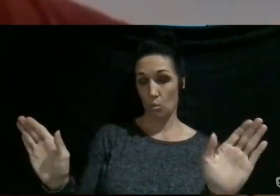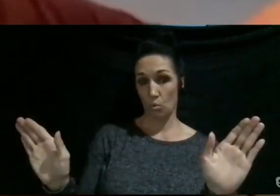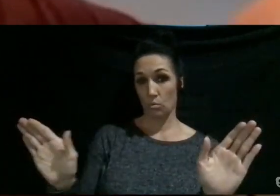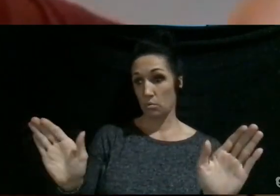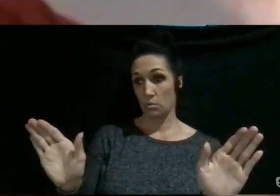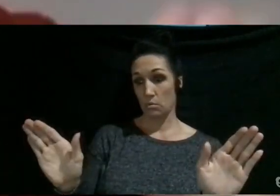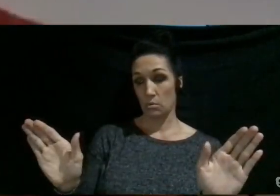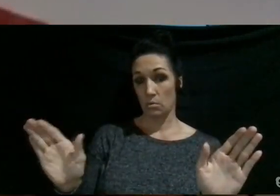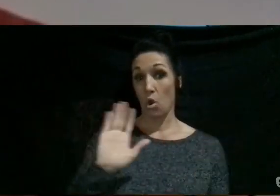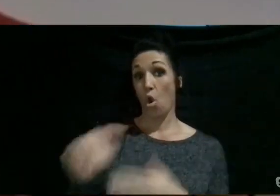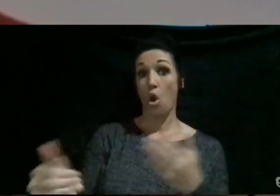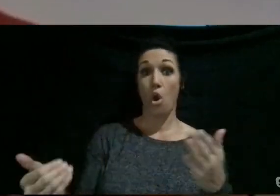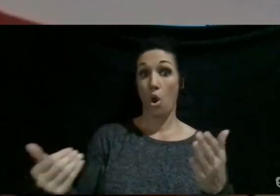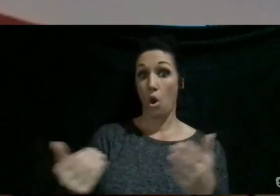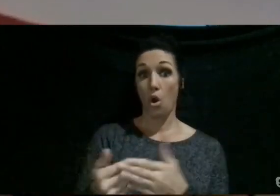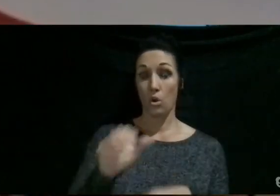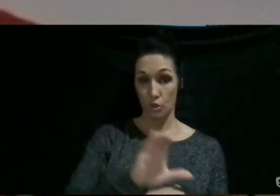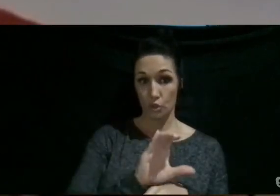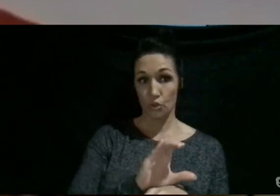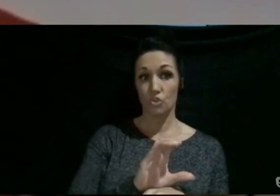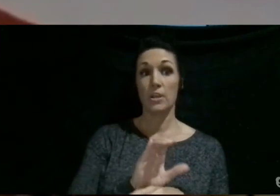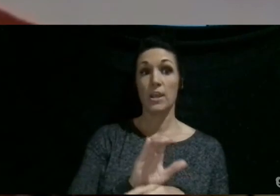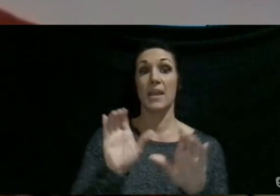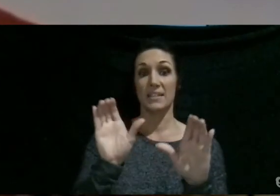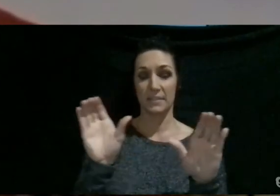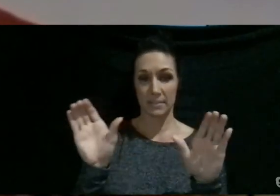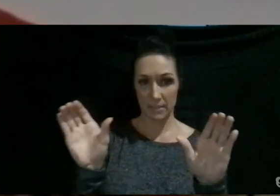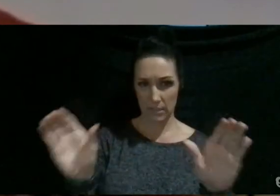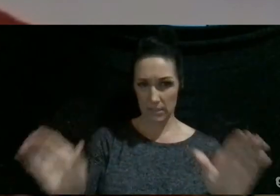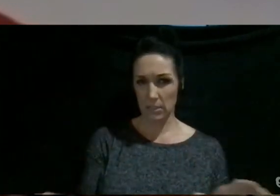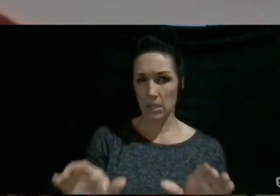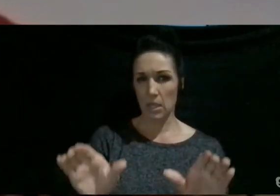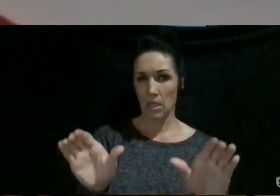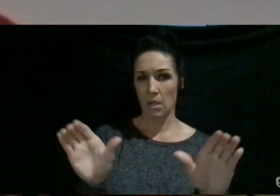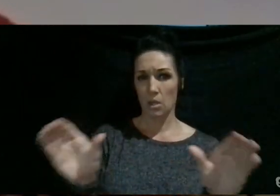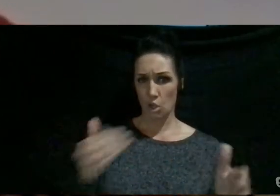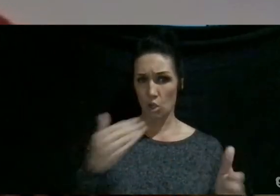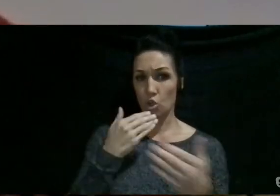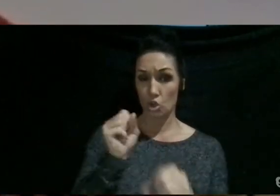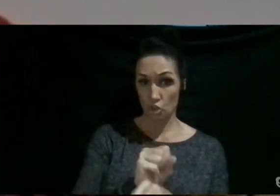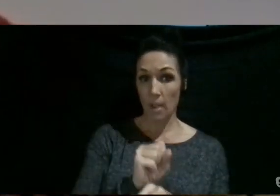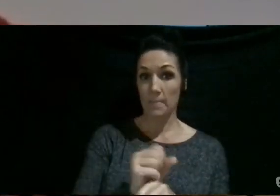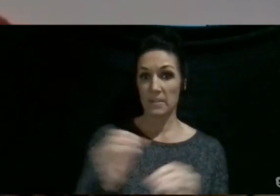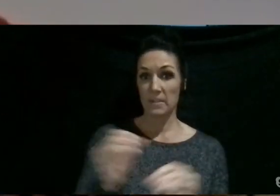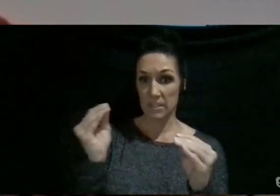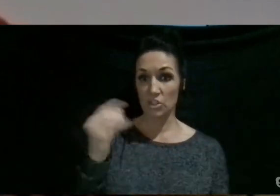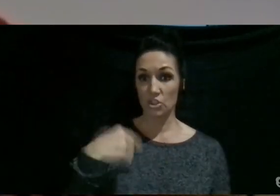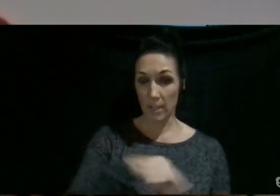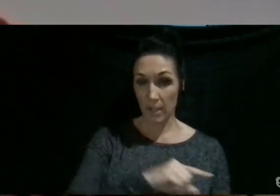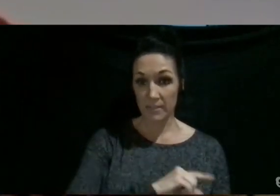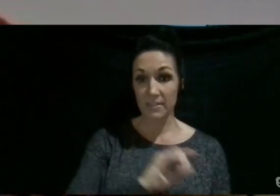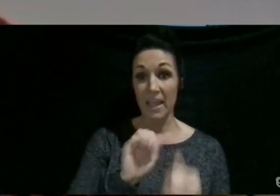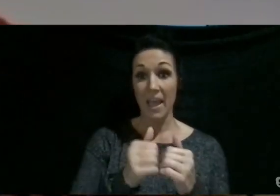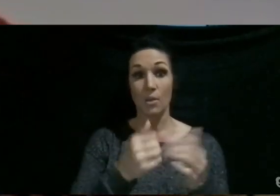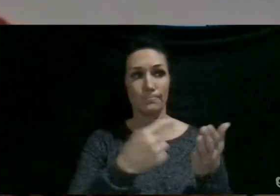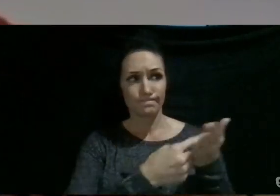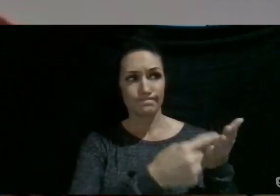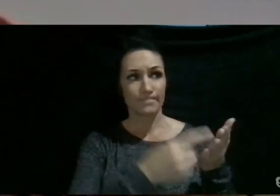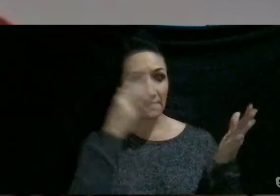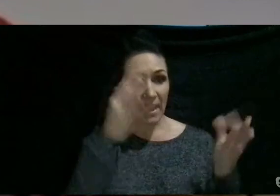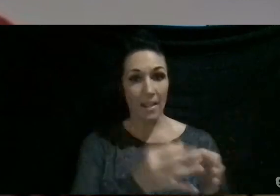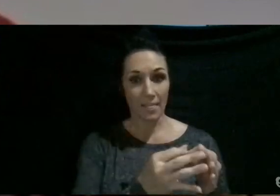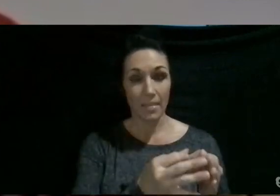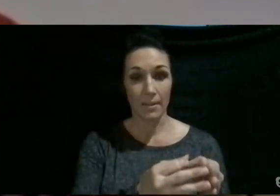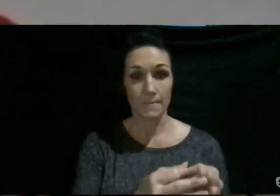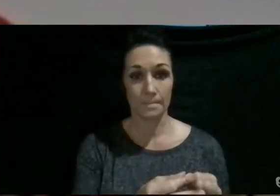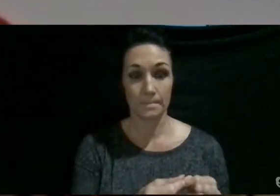church, like all the church has done a good job of teaching us how to talk about our faith in a way that